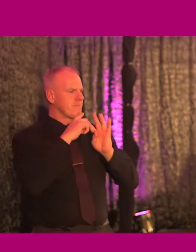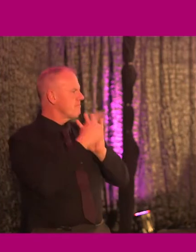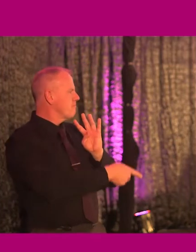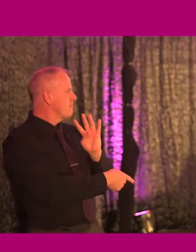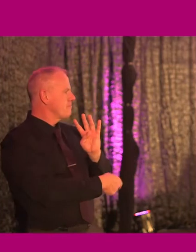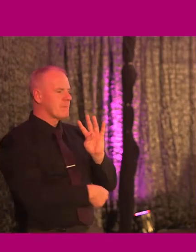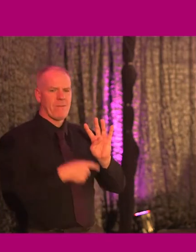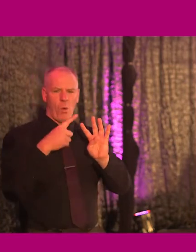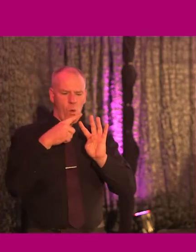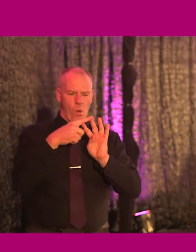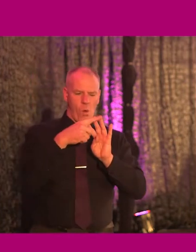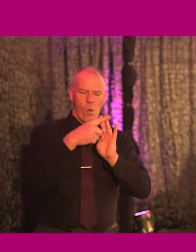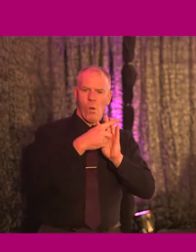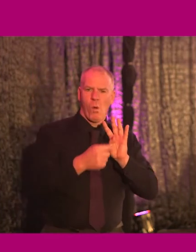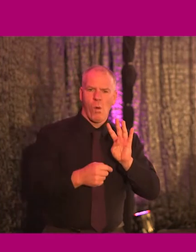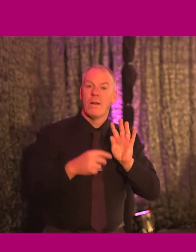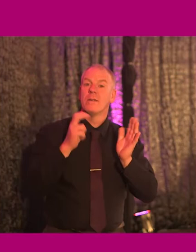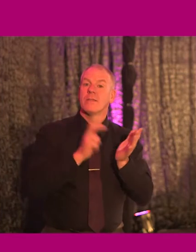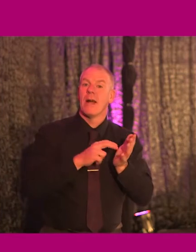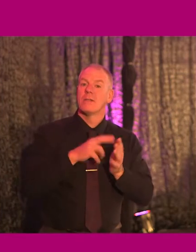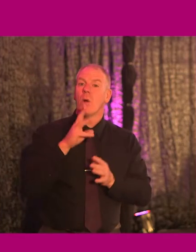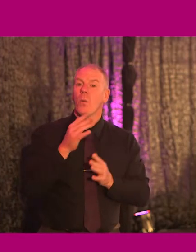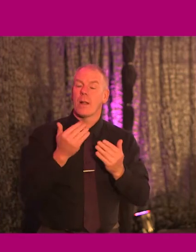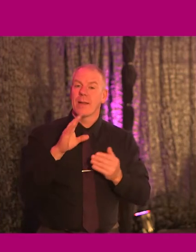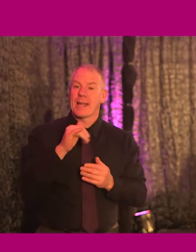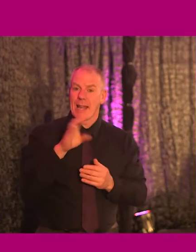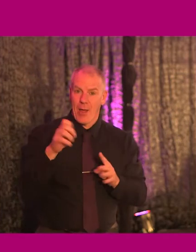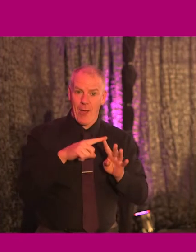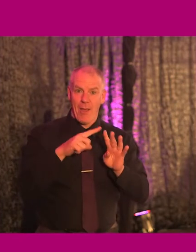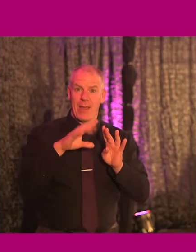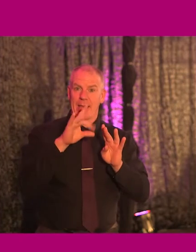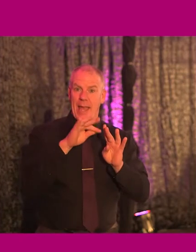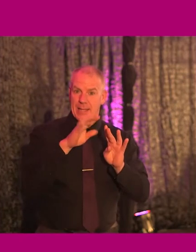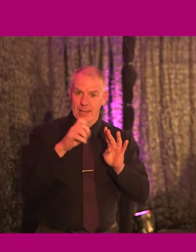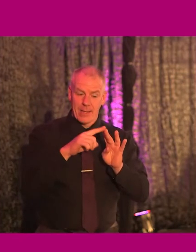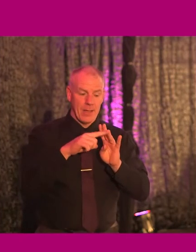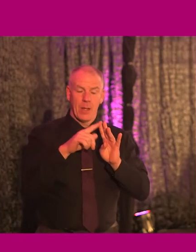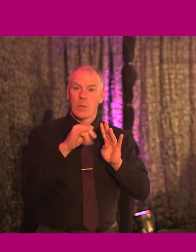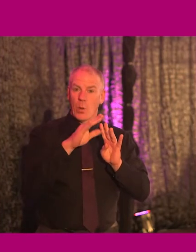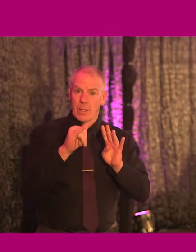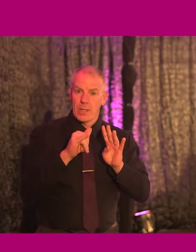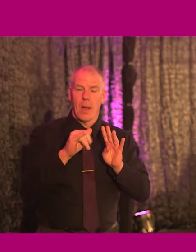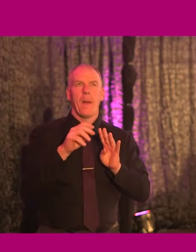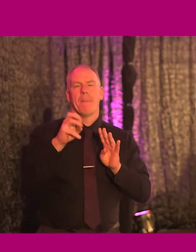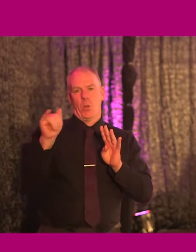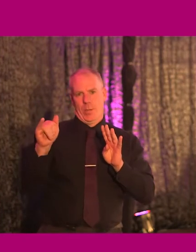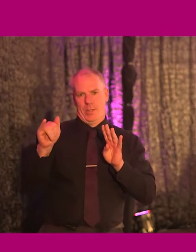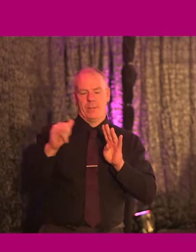today, I have four speakers. I'm delighted to welcome Claire Henderson, Katie Usher, Tony Murray,